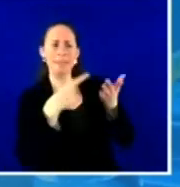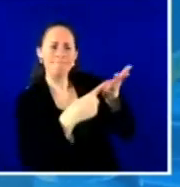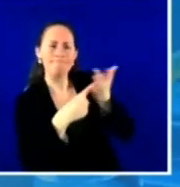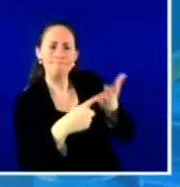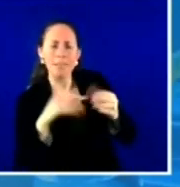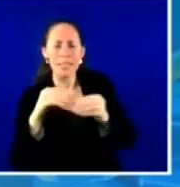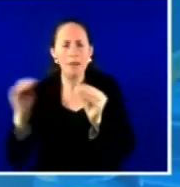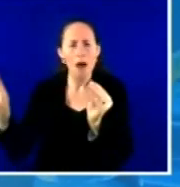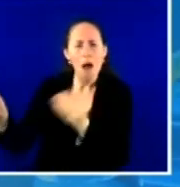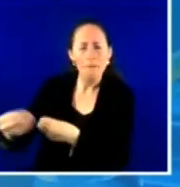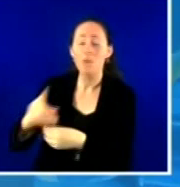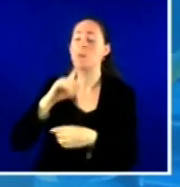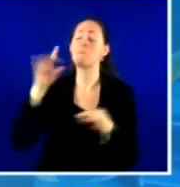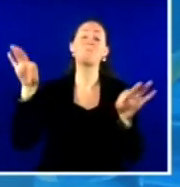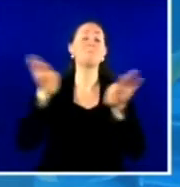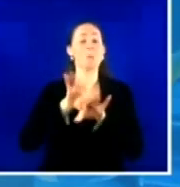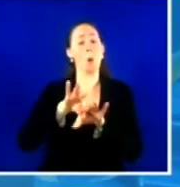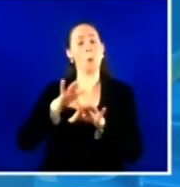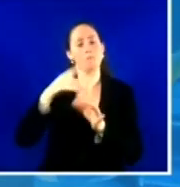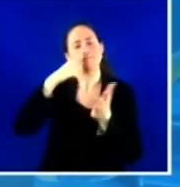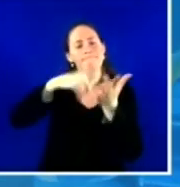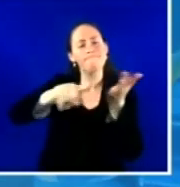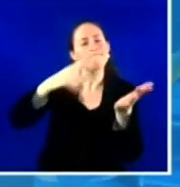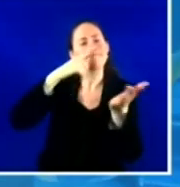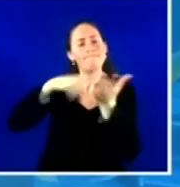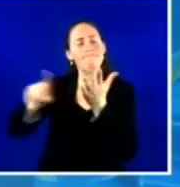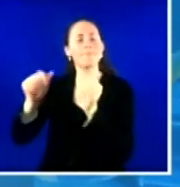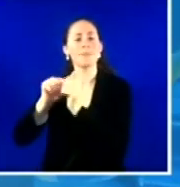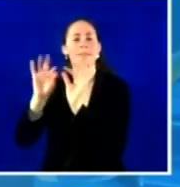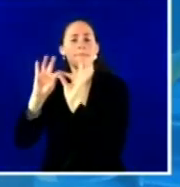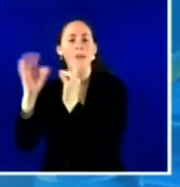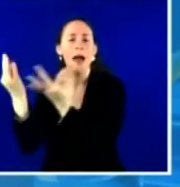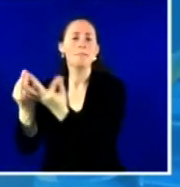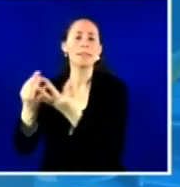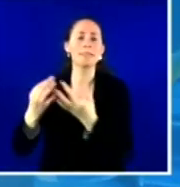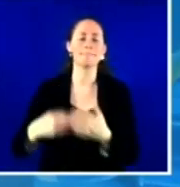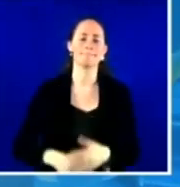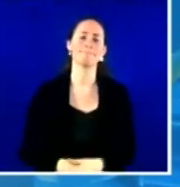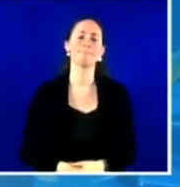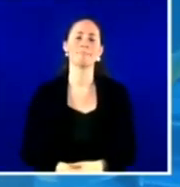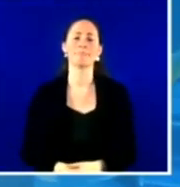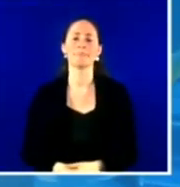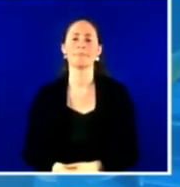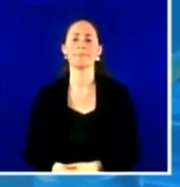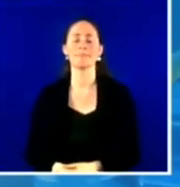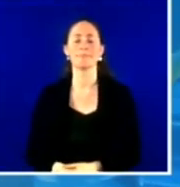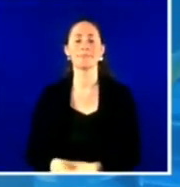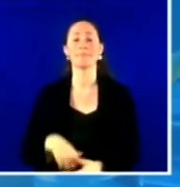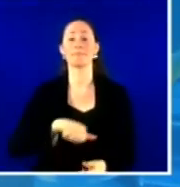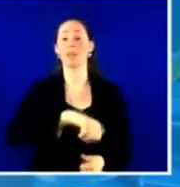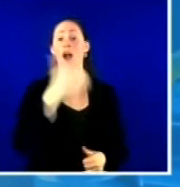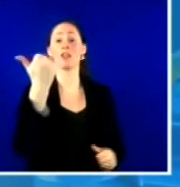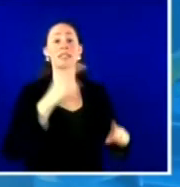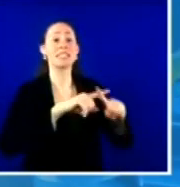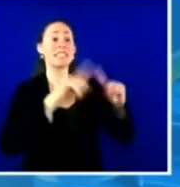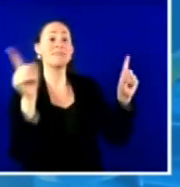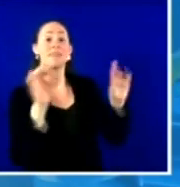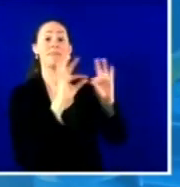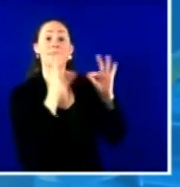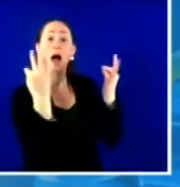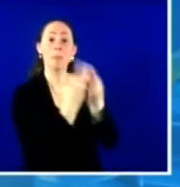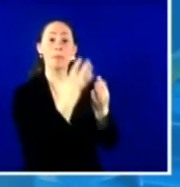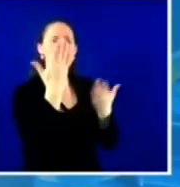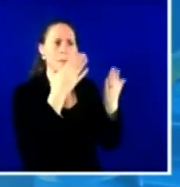who may just have a few questions. You know, I think there are other families who, who have more specific questions. think some of the most